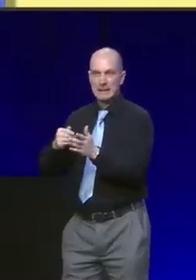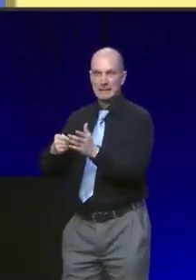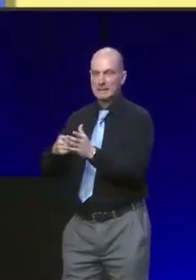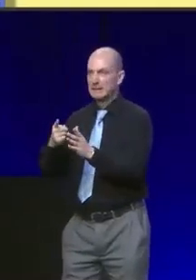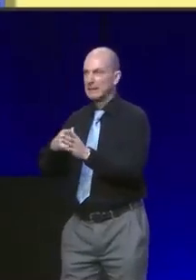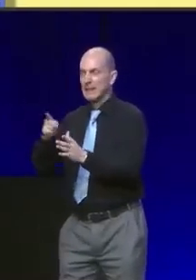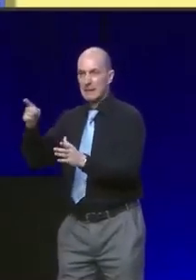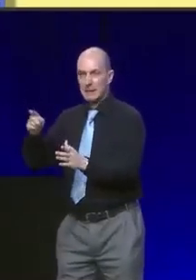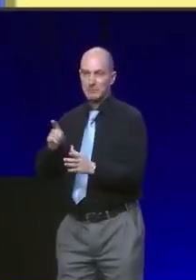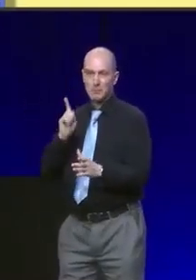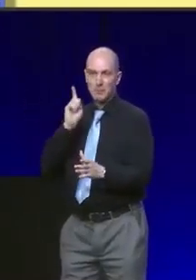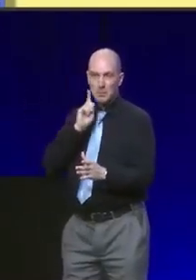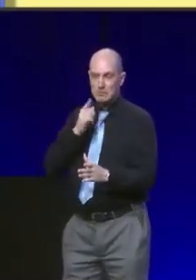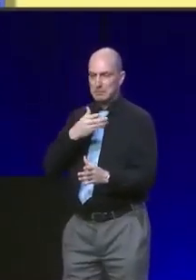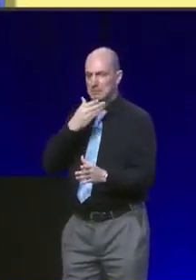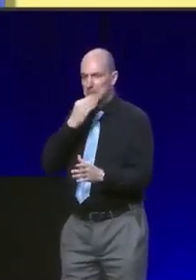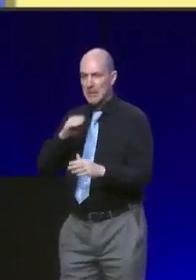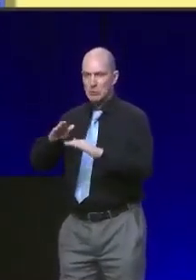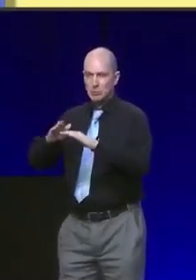end now.